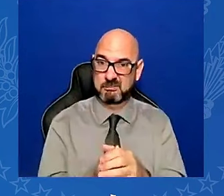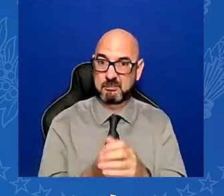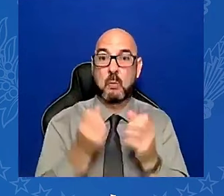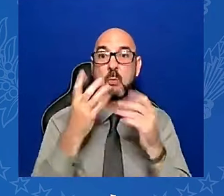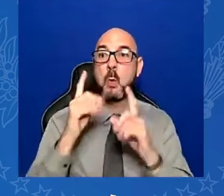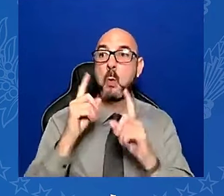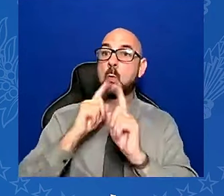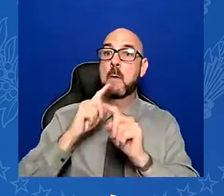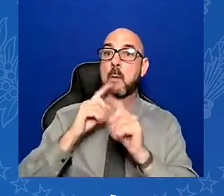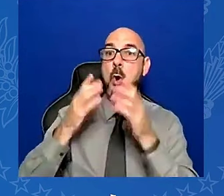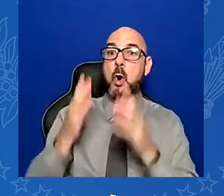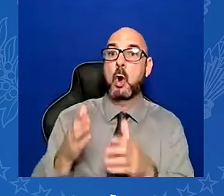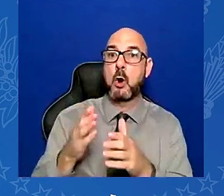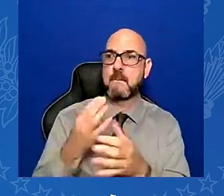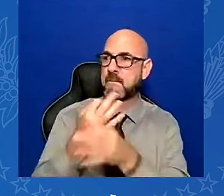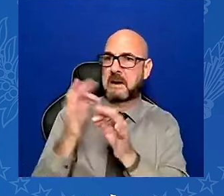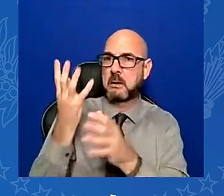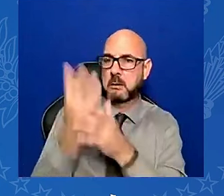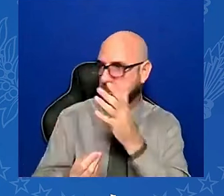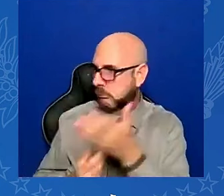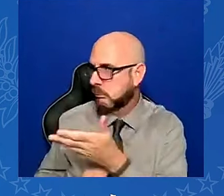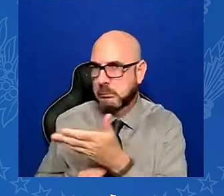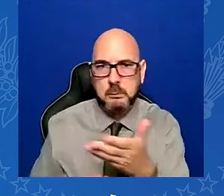not here, not there, not anywhere in the world.